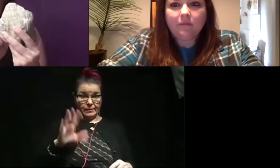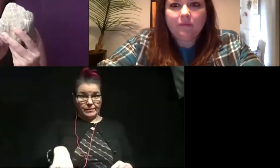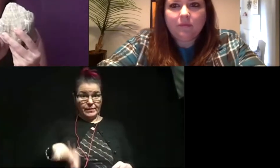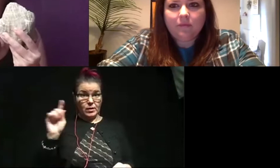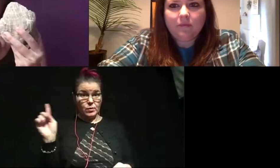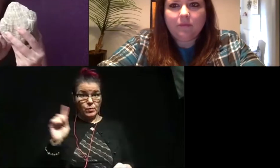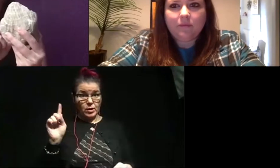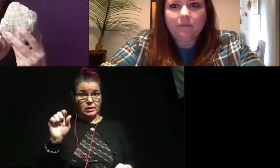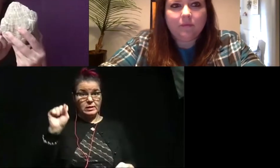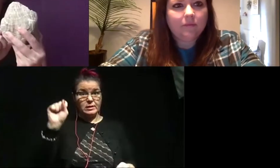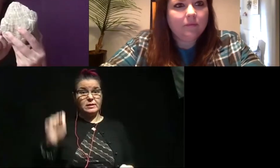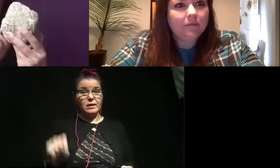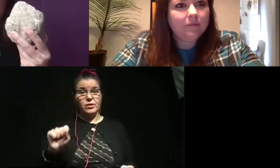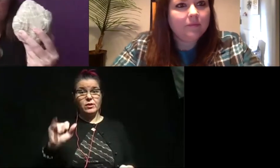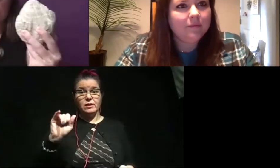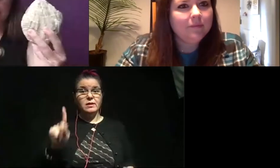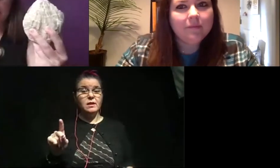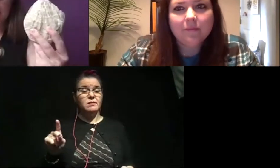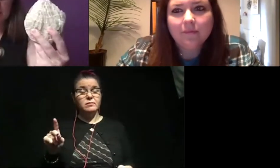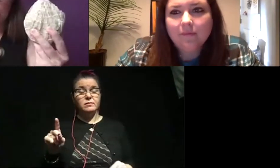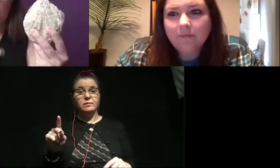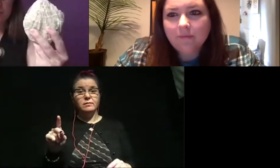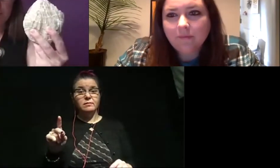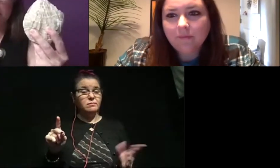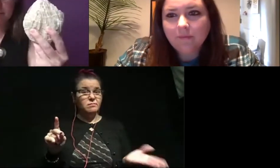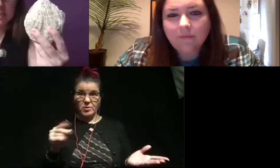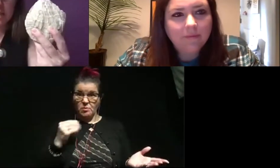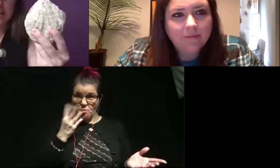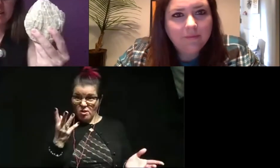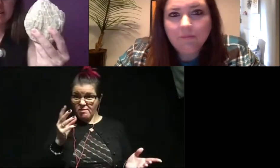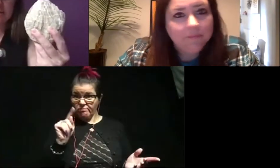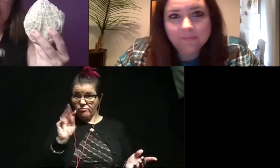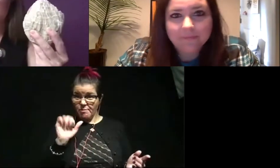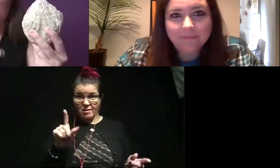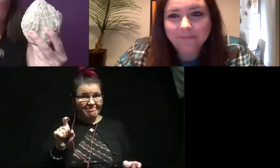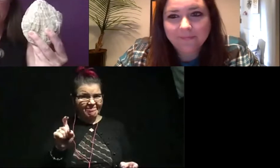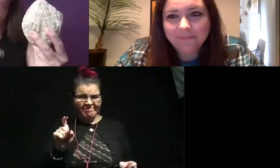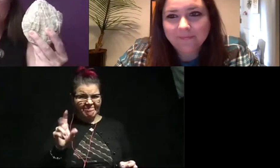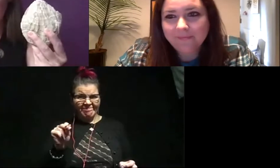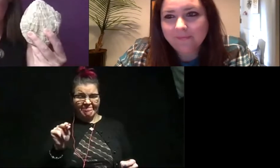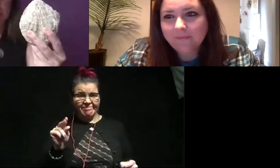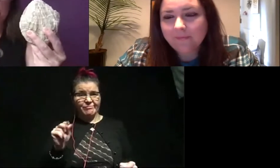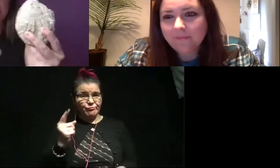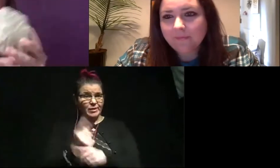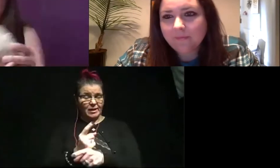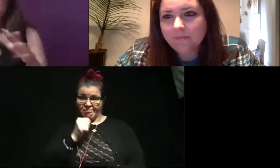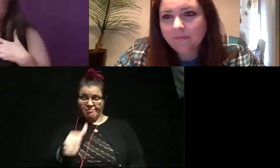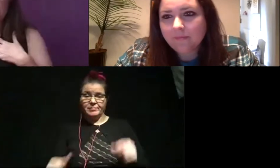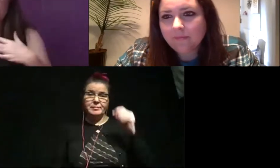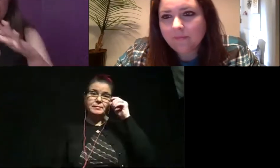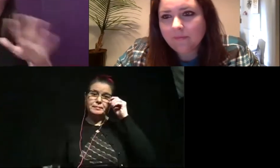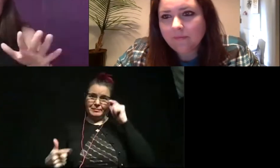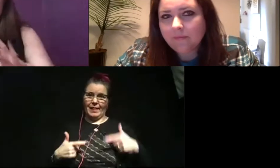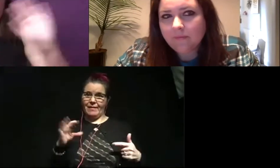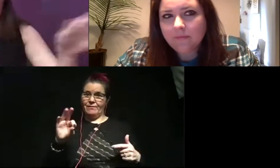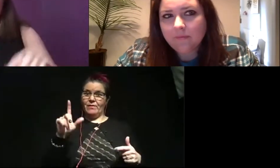from southern Indiana. Now, is southern Indiana a warm tropical place today? Absolutely not, right? No. I live in Florida